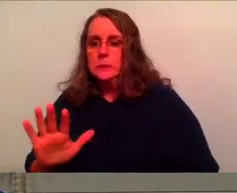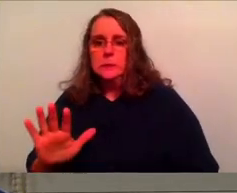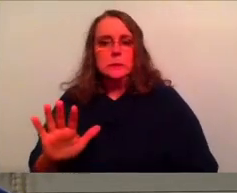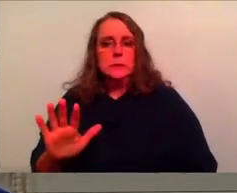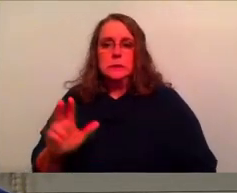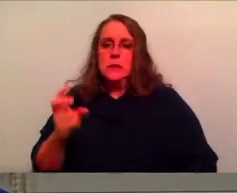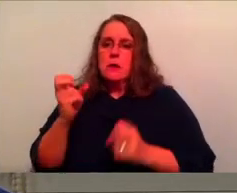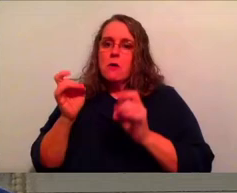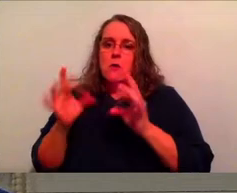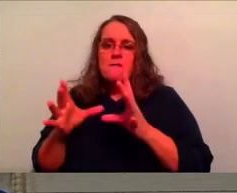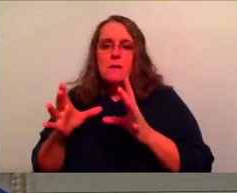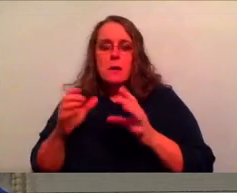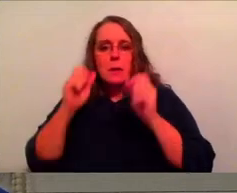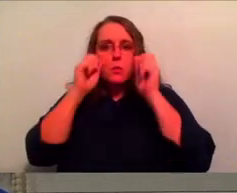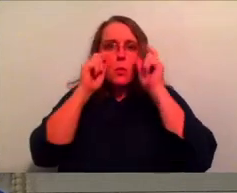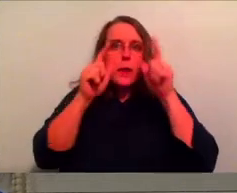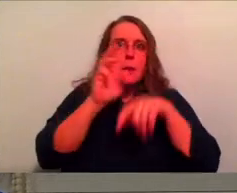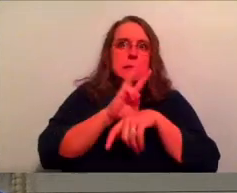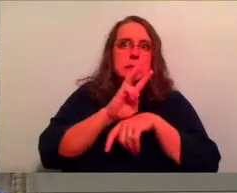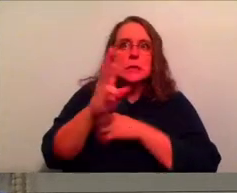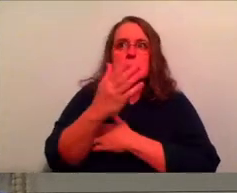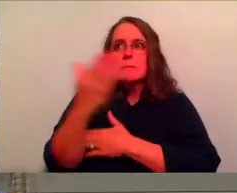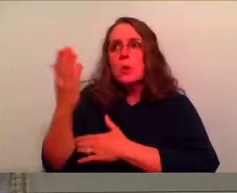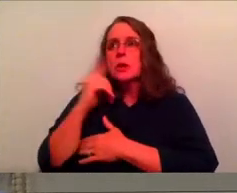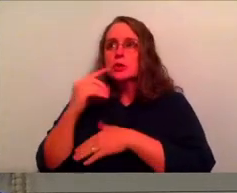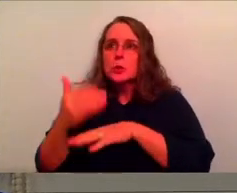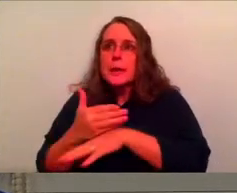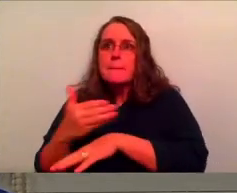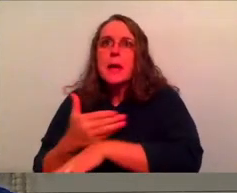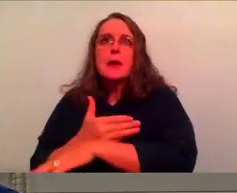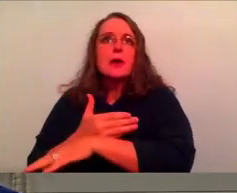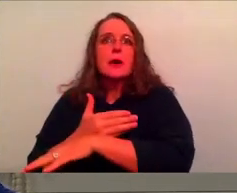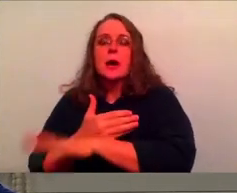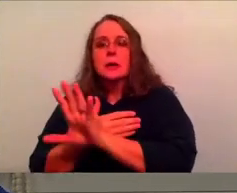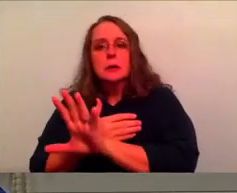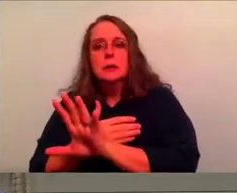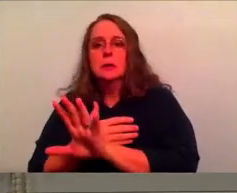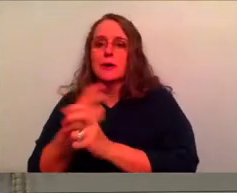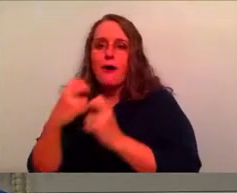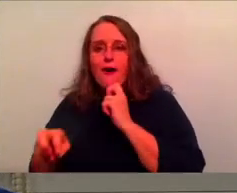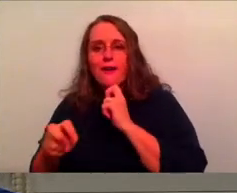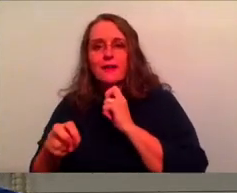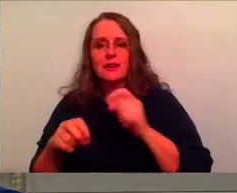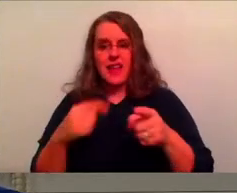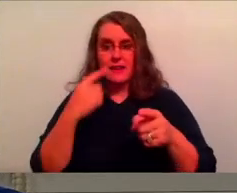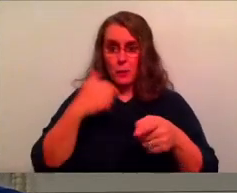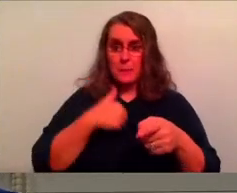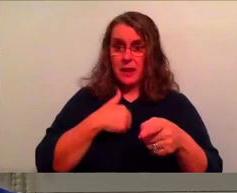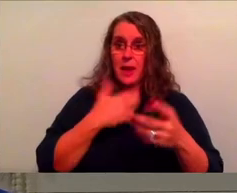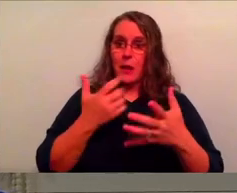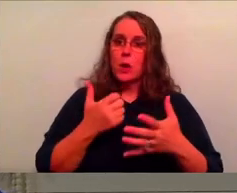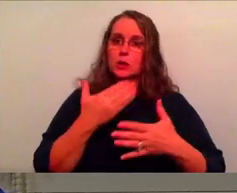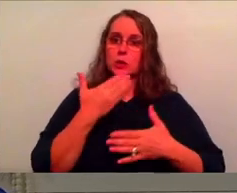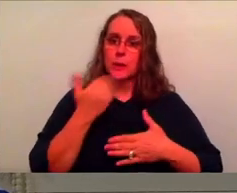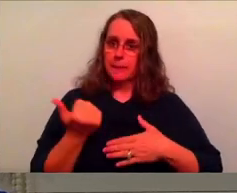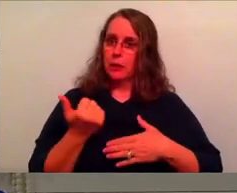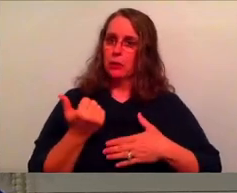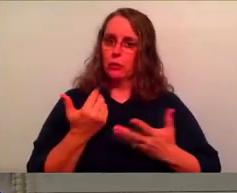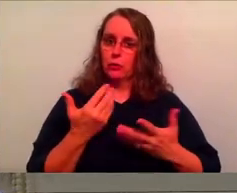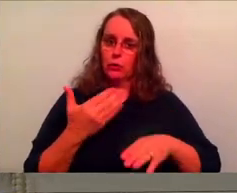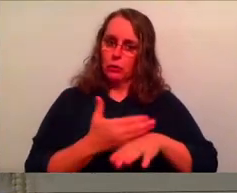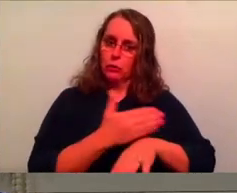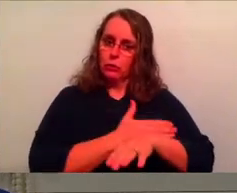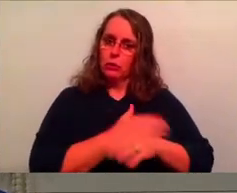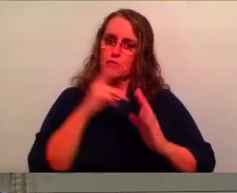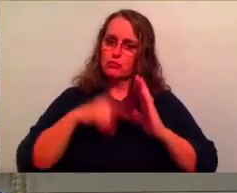waking up at 6am to get better at this thing. Like one, one of my things is, uh, I, I, I want to get better at like just reading books, just back and forth. Just, I told